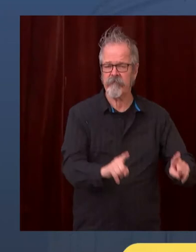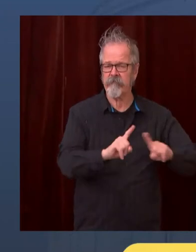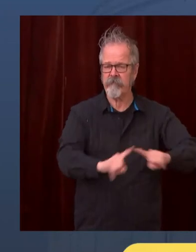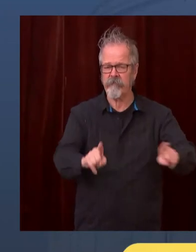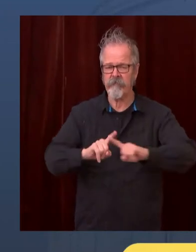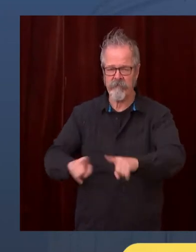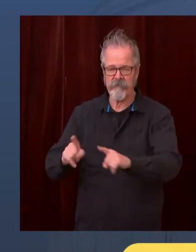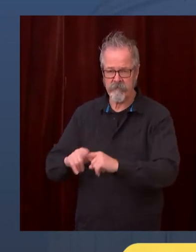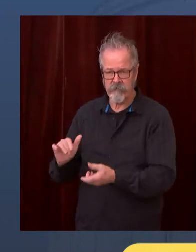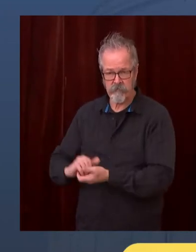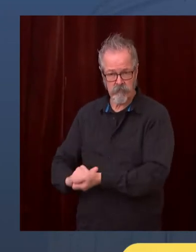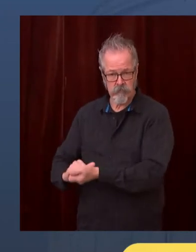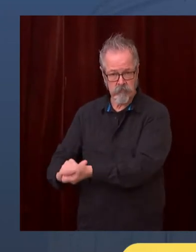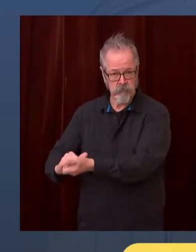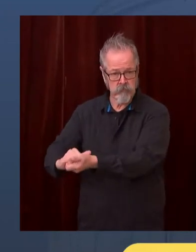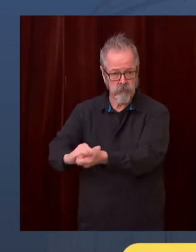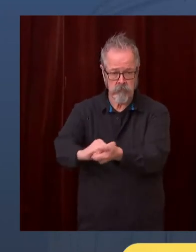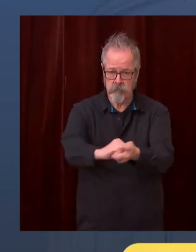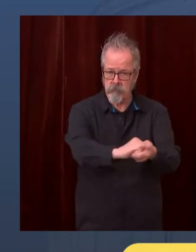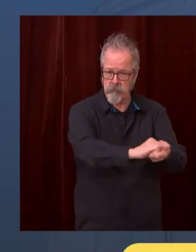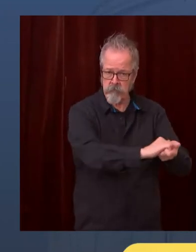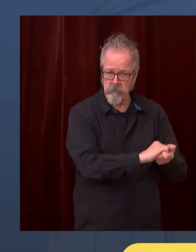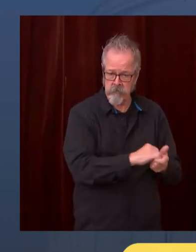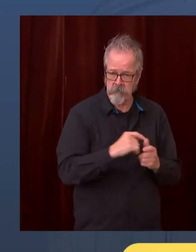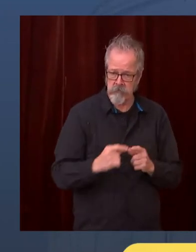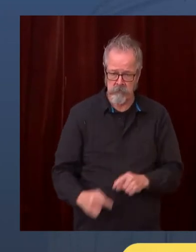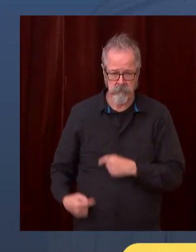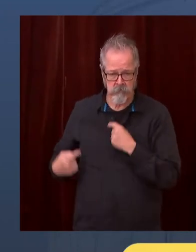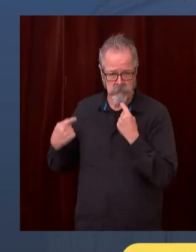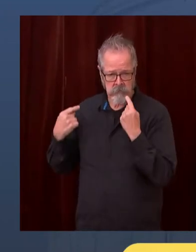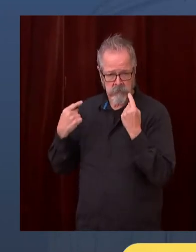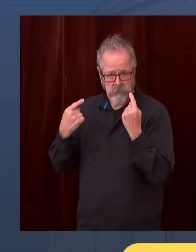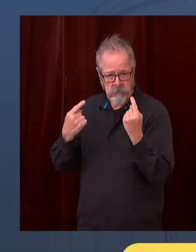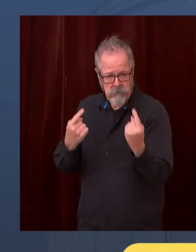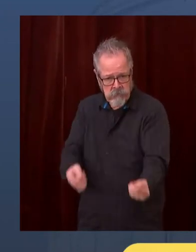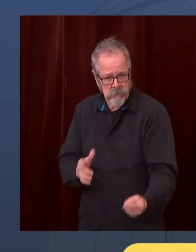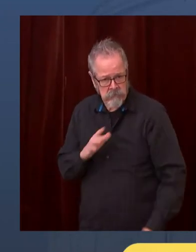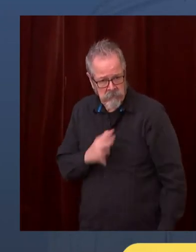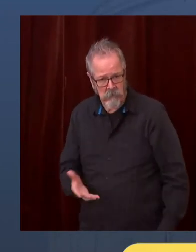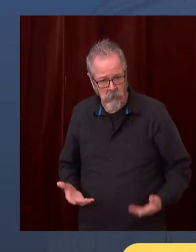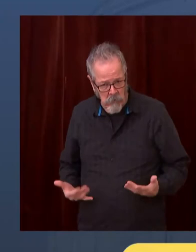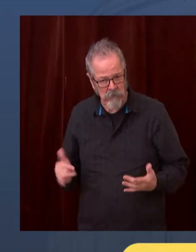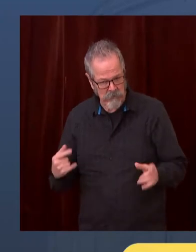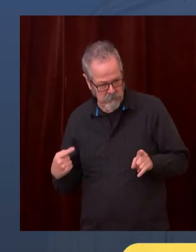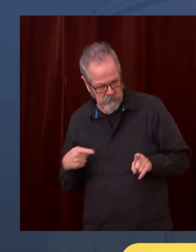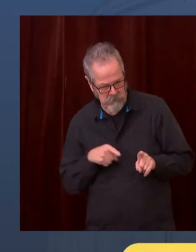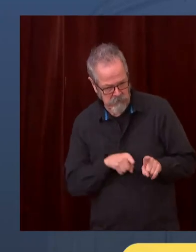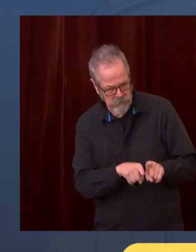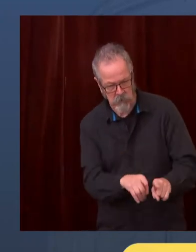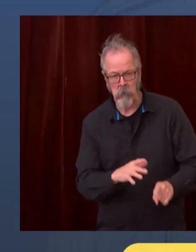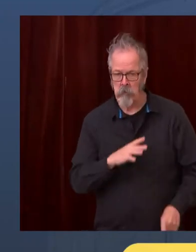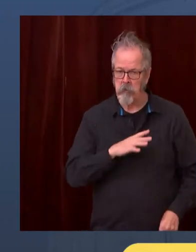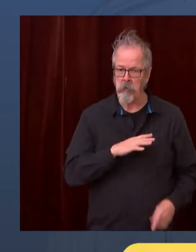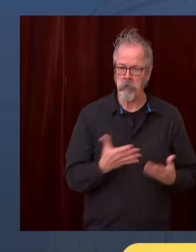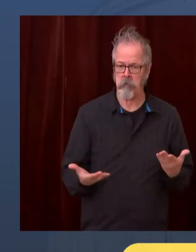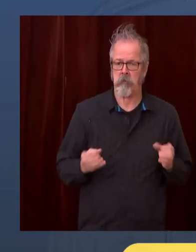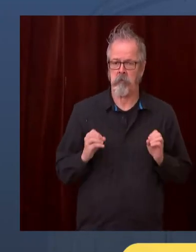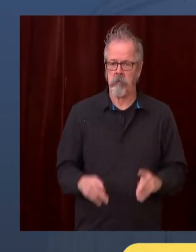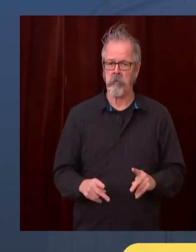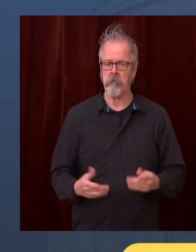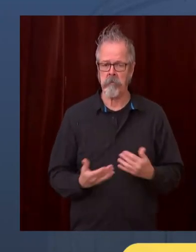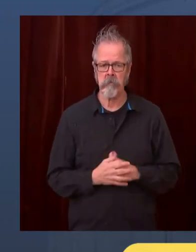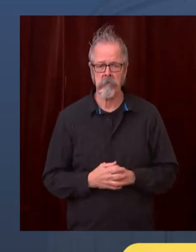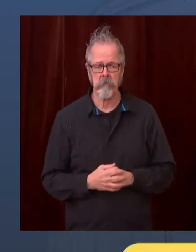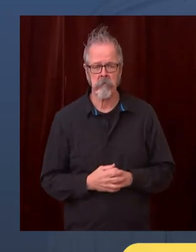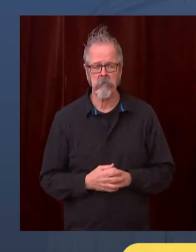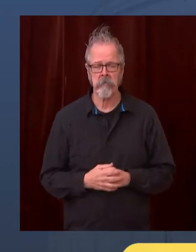health. And one, again, to focus back on the state of Washington is that I recognize that there's